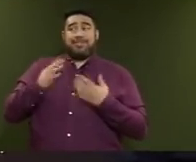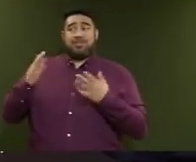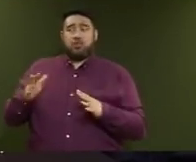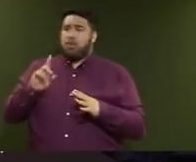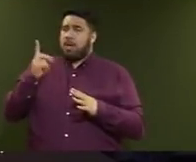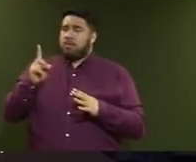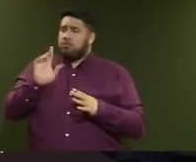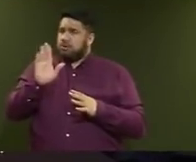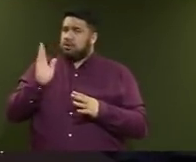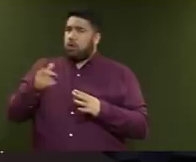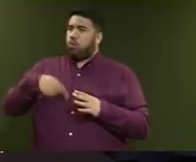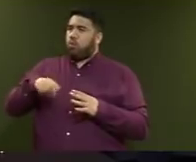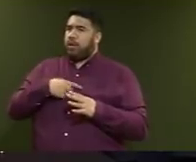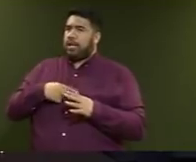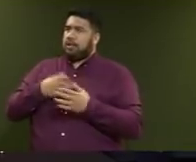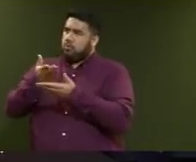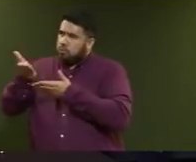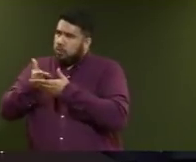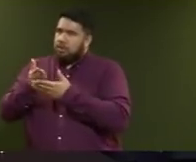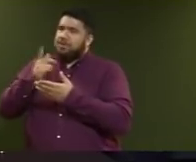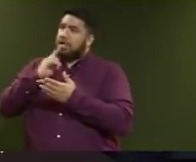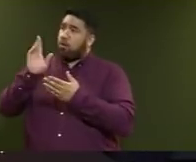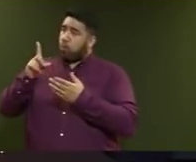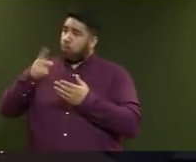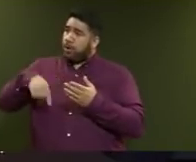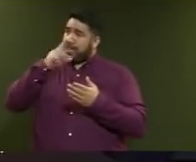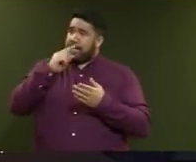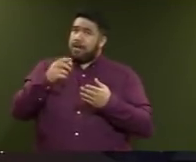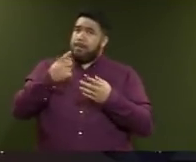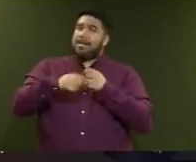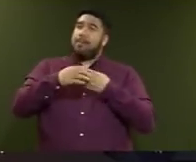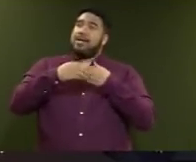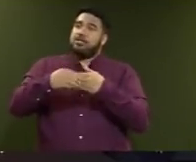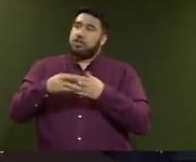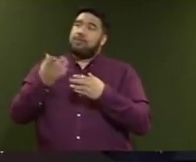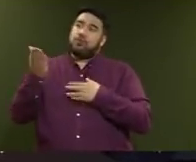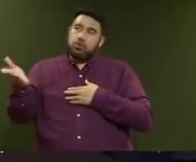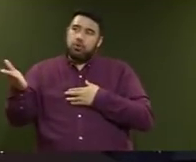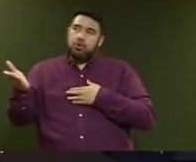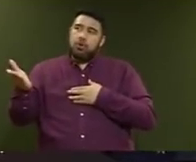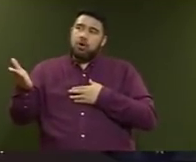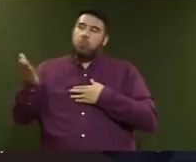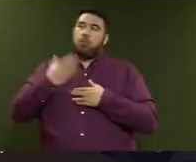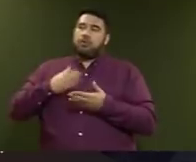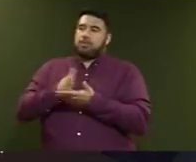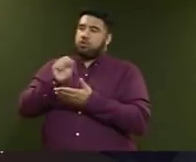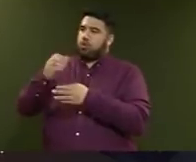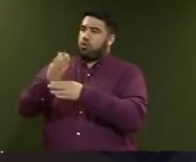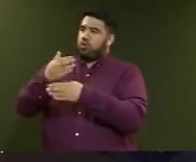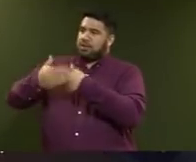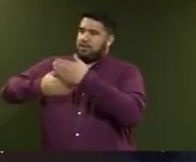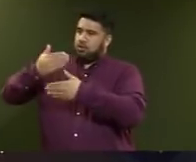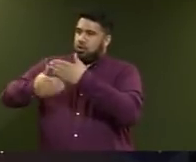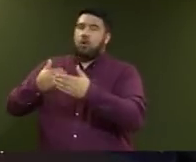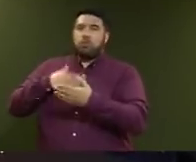saying if we can play a leadership role to ensure that we do not have a further collapse in this sector, we will play it. That's what this government